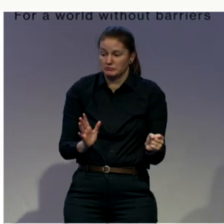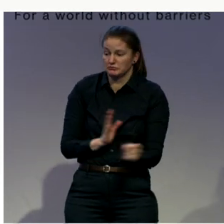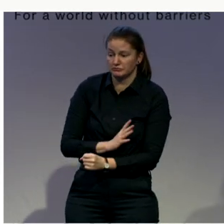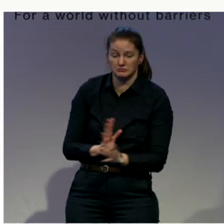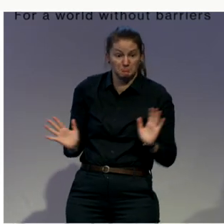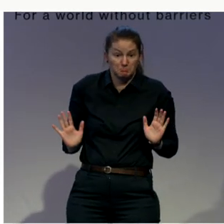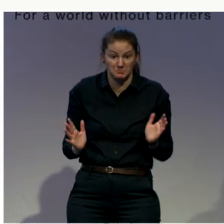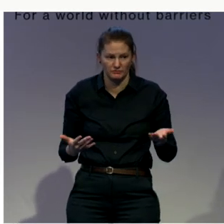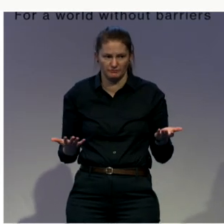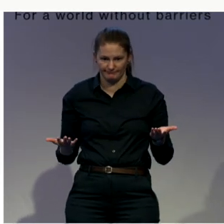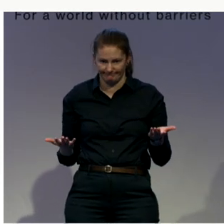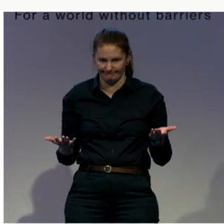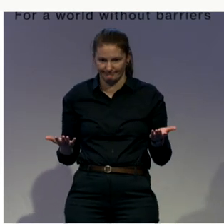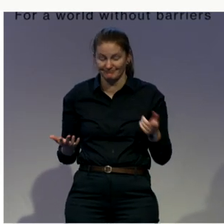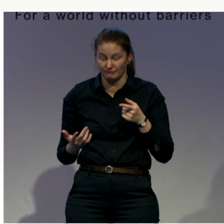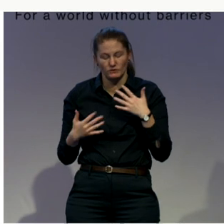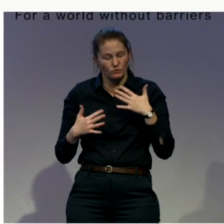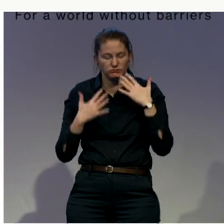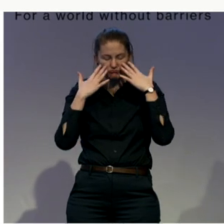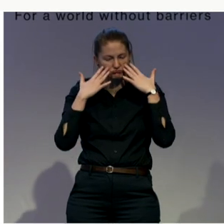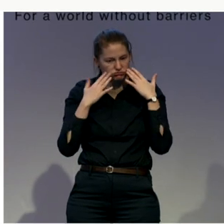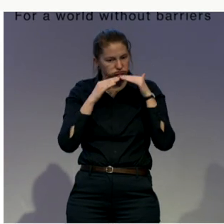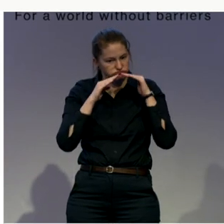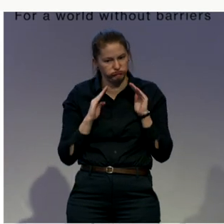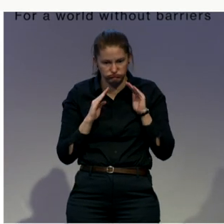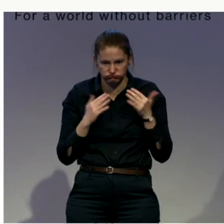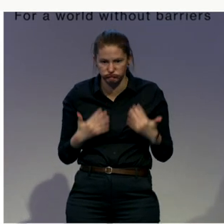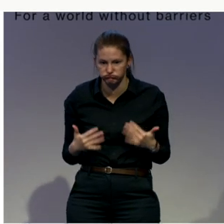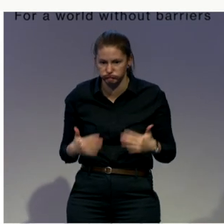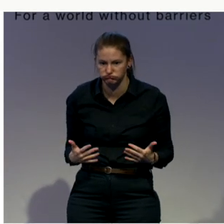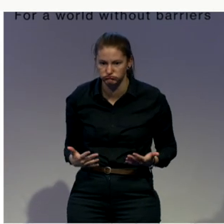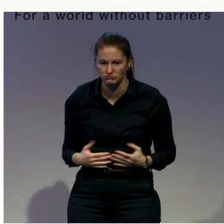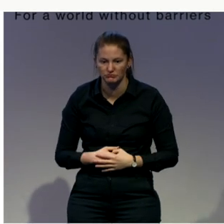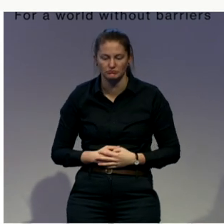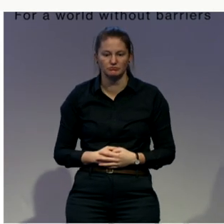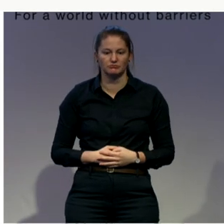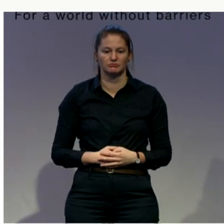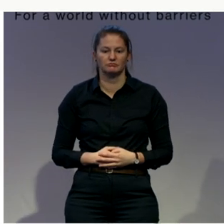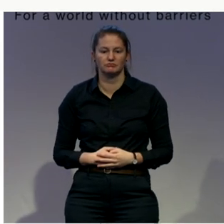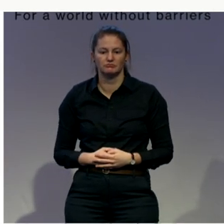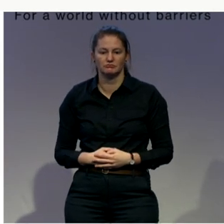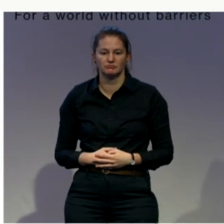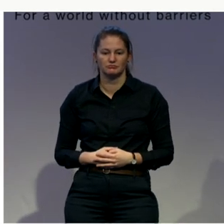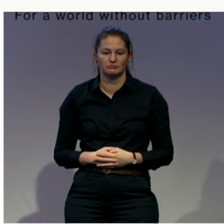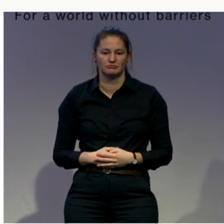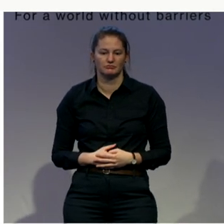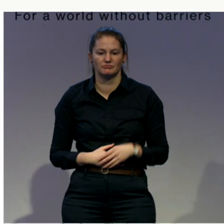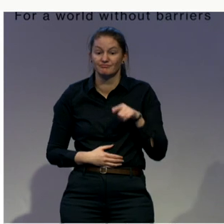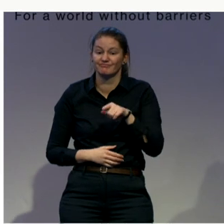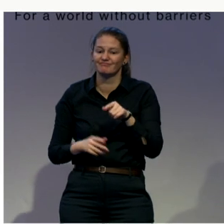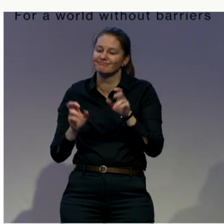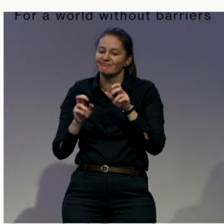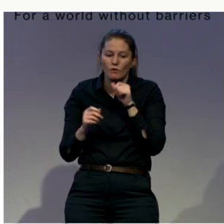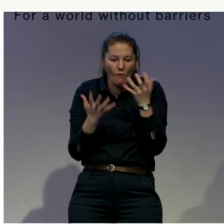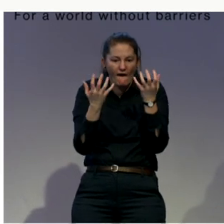happens when there are no systems to respond to their needs. Our time is up and I would like to thank